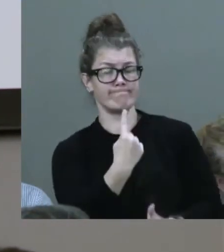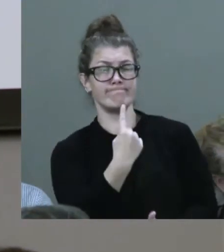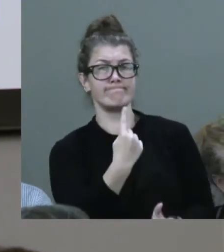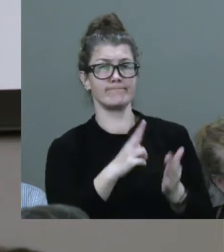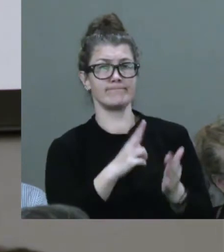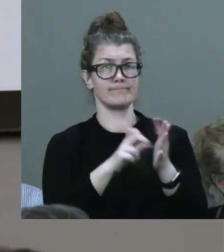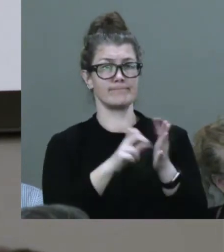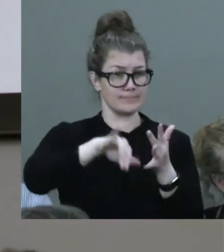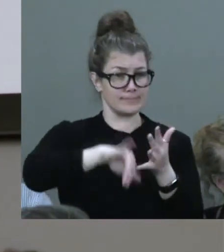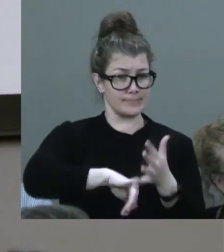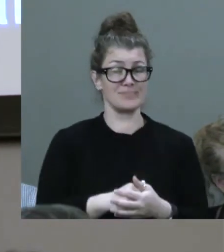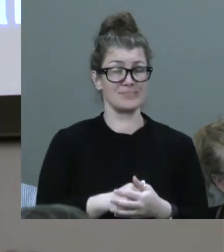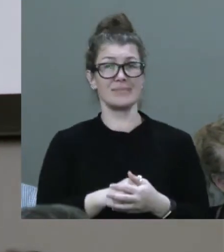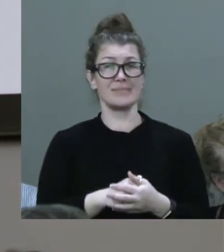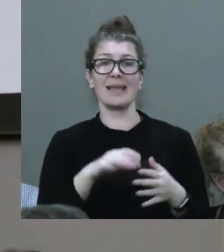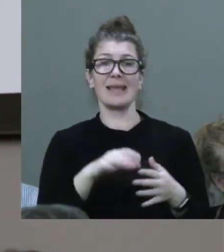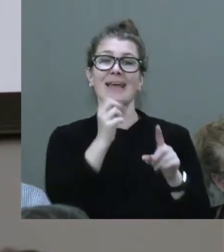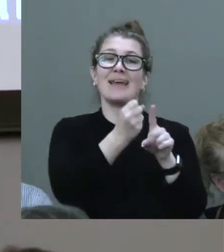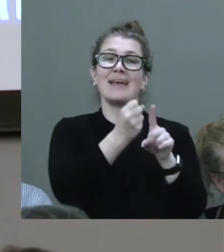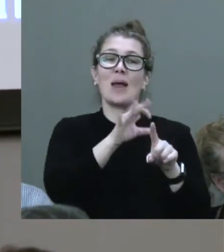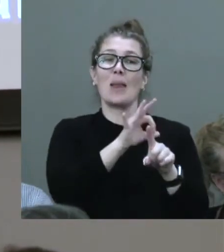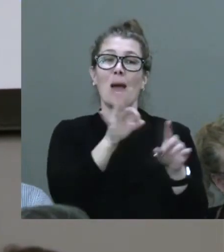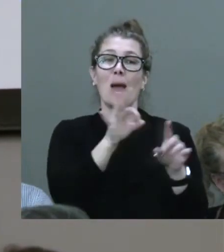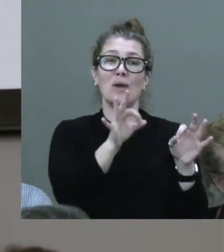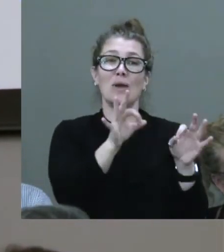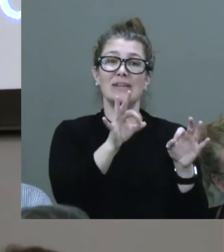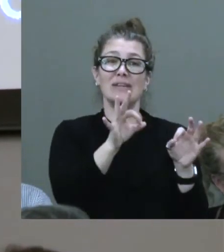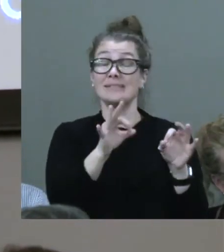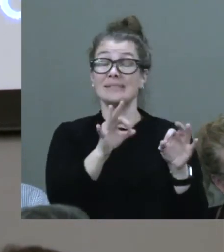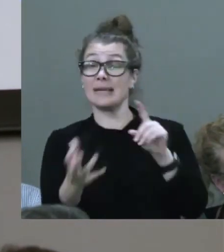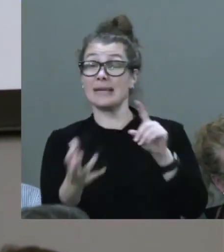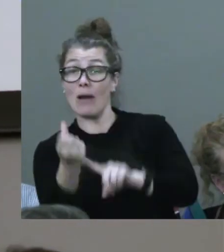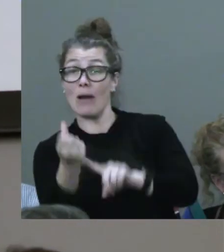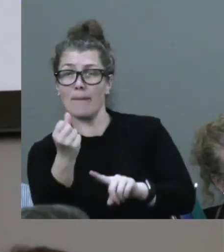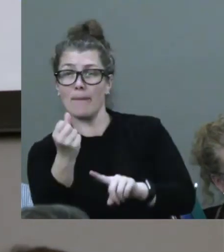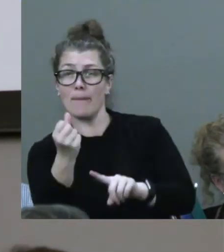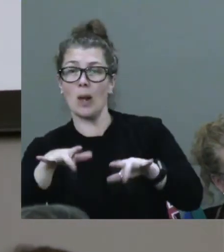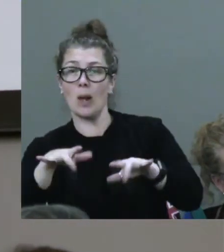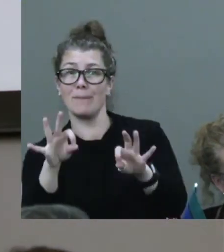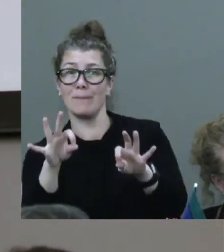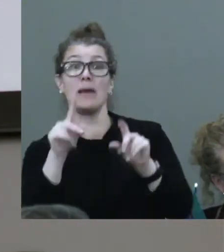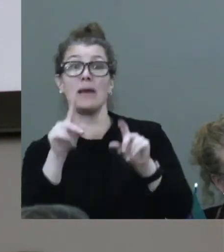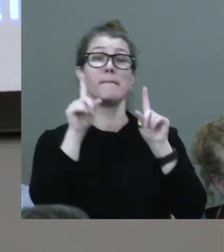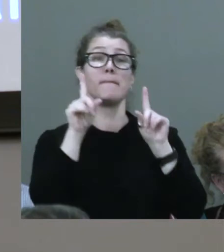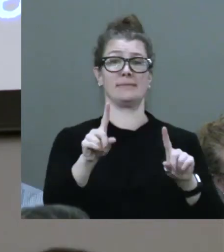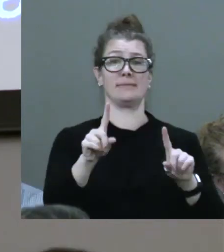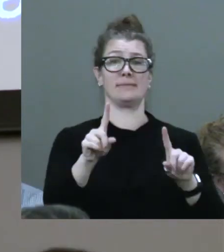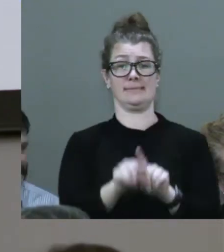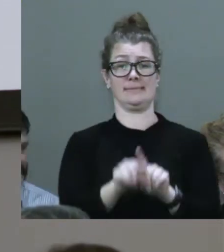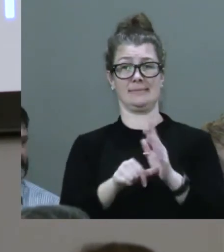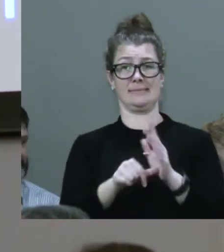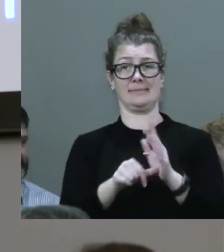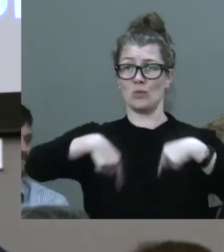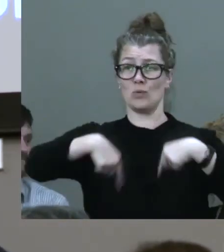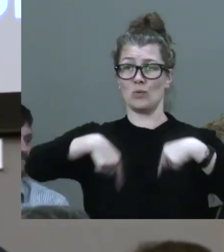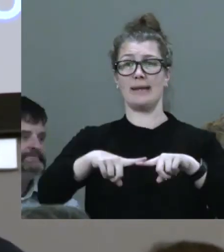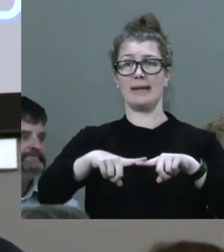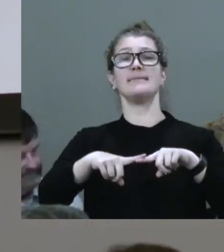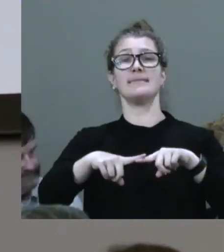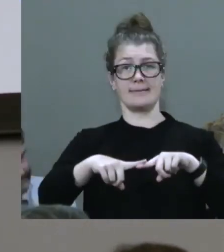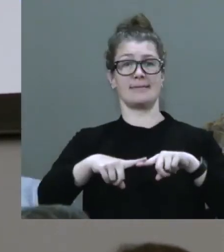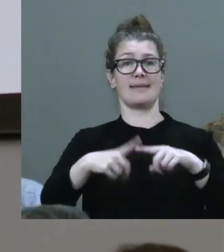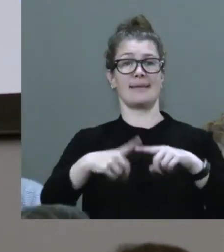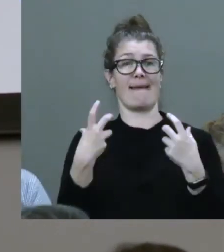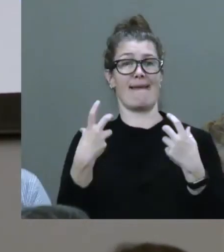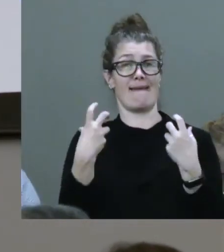campaign weren't perfect. The outcome weren't perfect. But at the end of it, we managed to extract